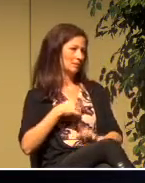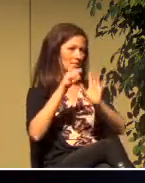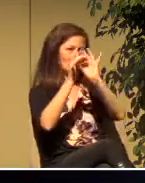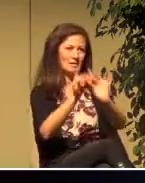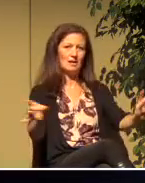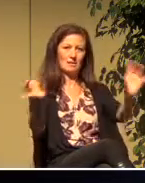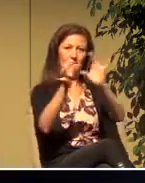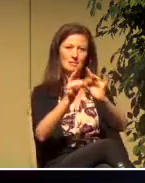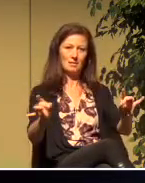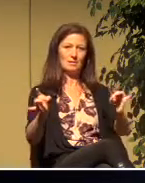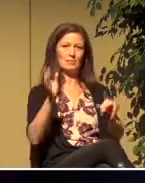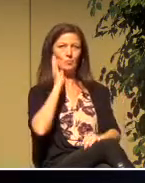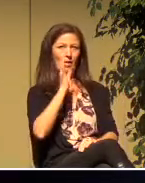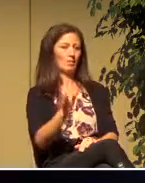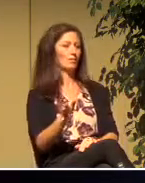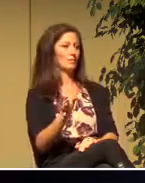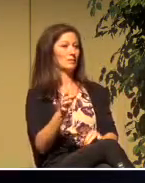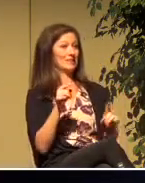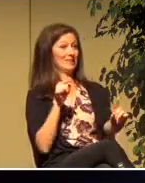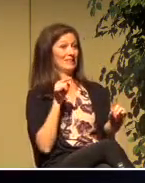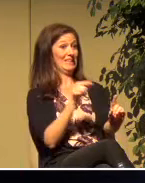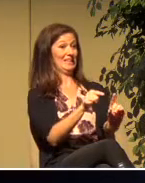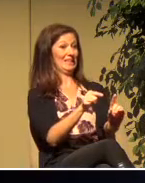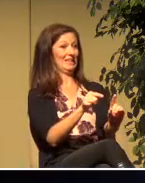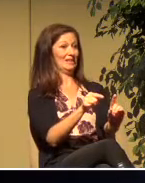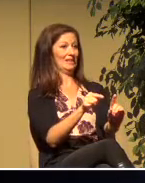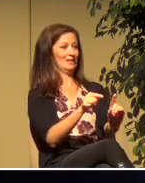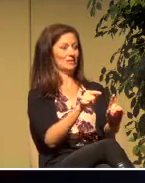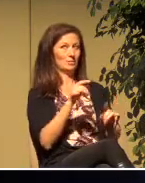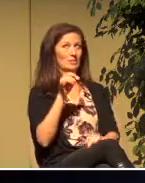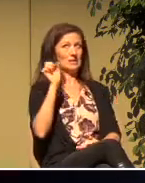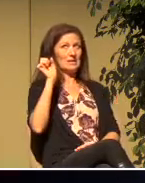it is he. It is Saul.